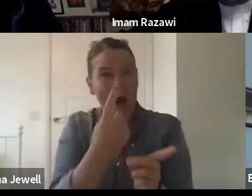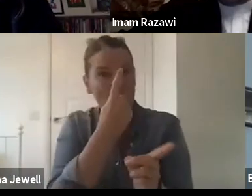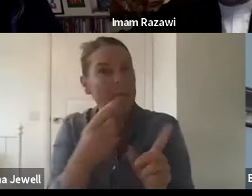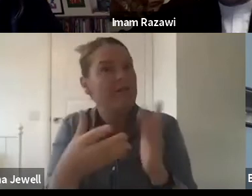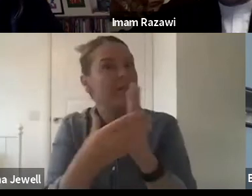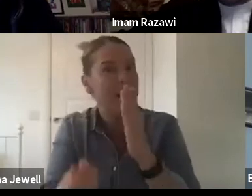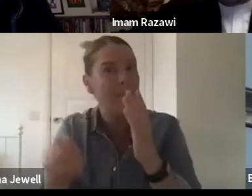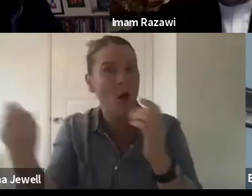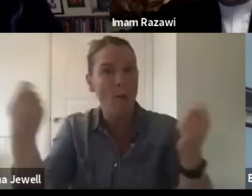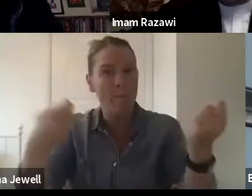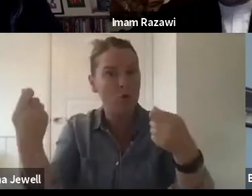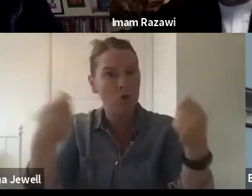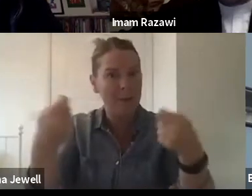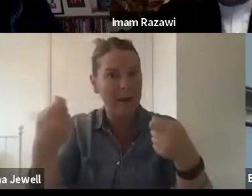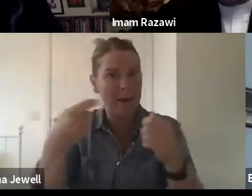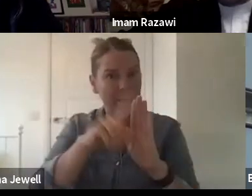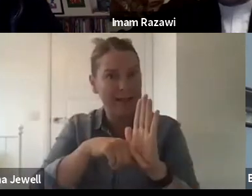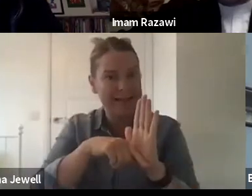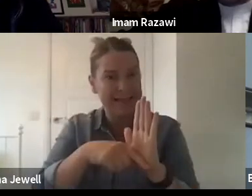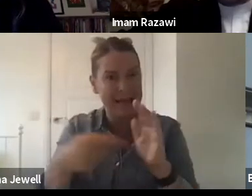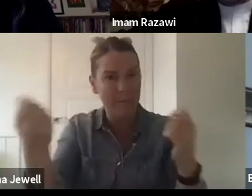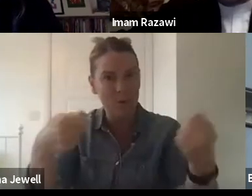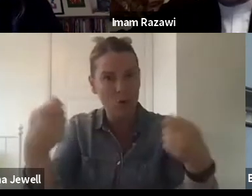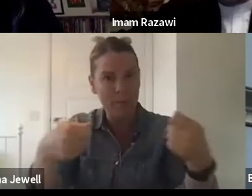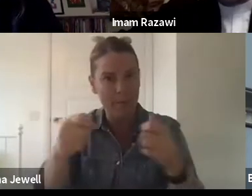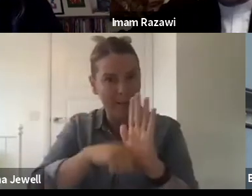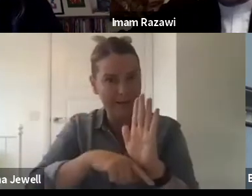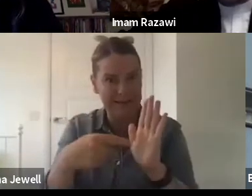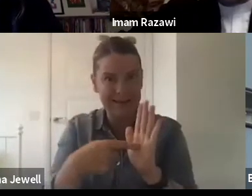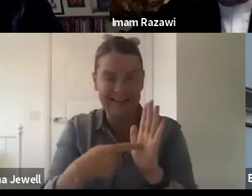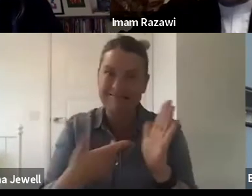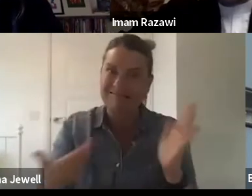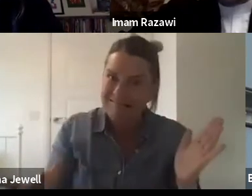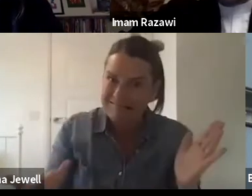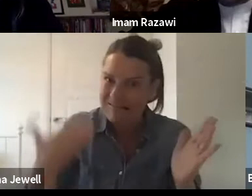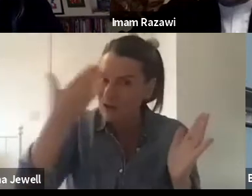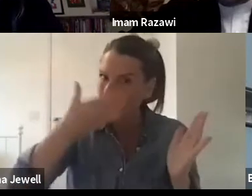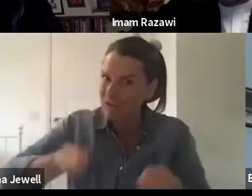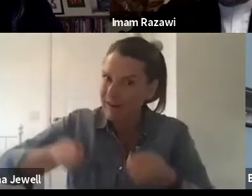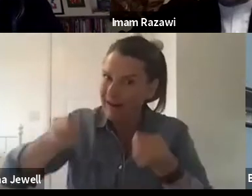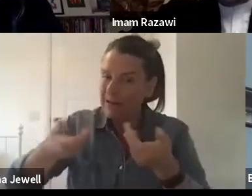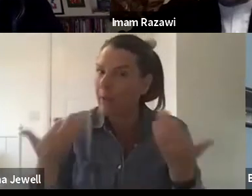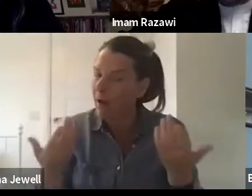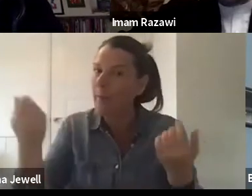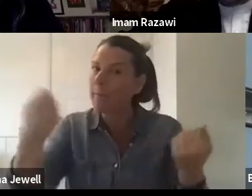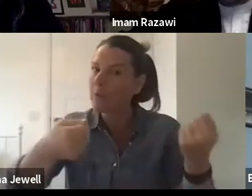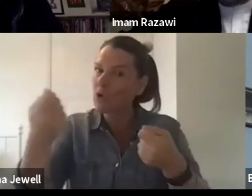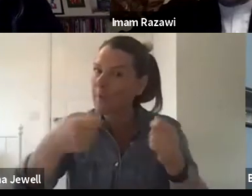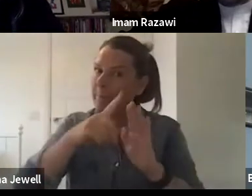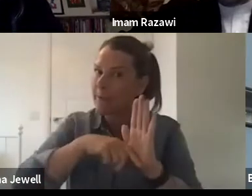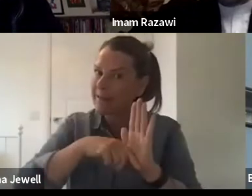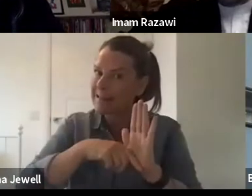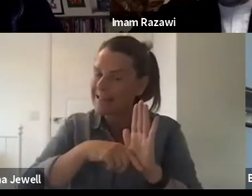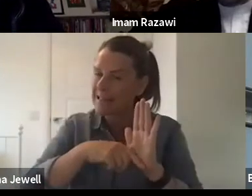bodies struggle to deal with. And, you know, sorry to mention it for the first time, but procurement policy becomes a slightly different